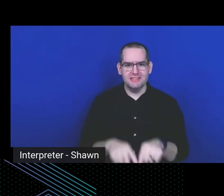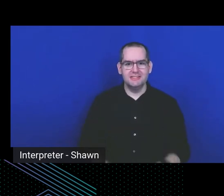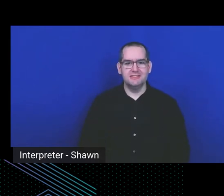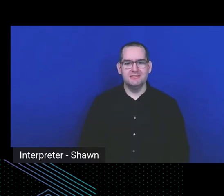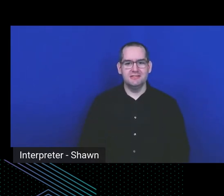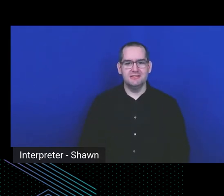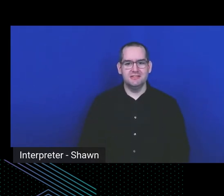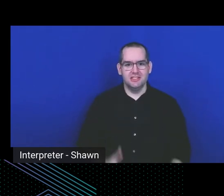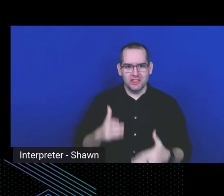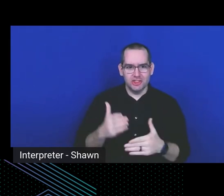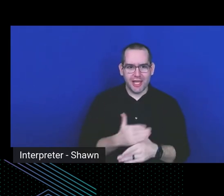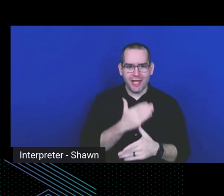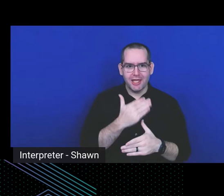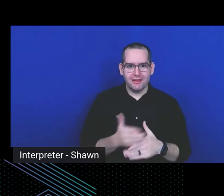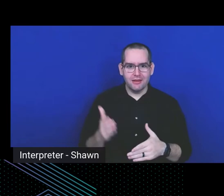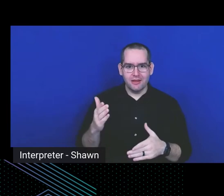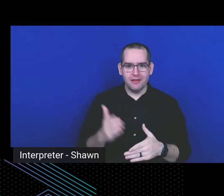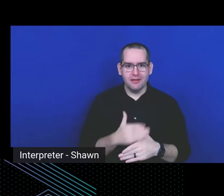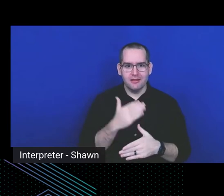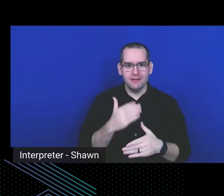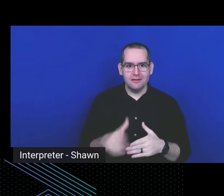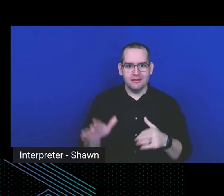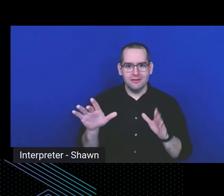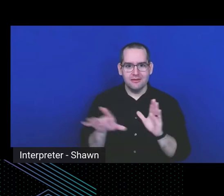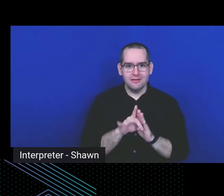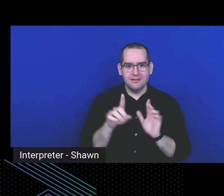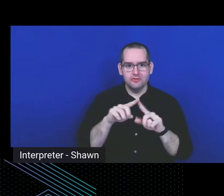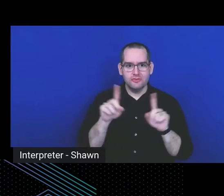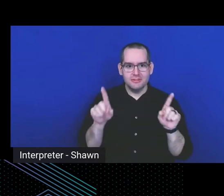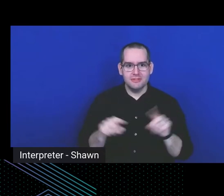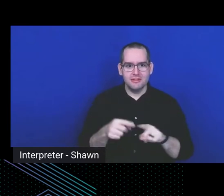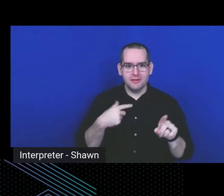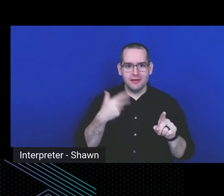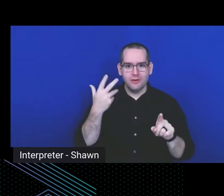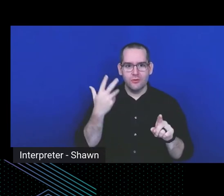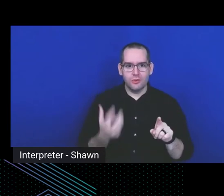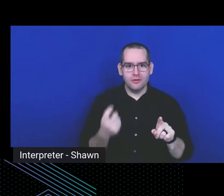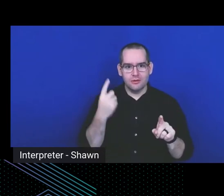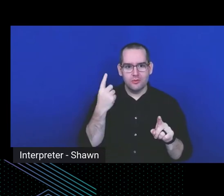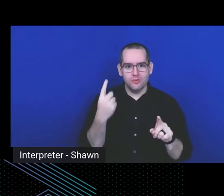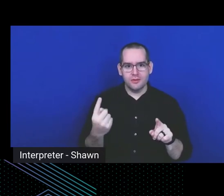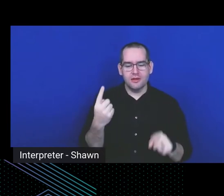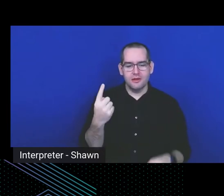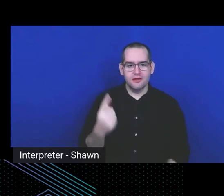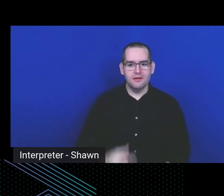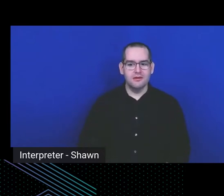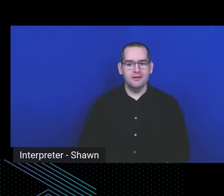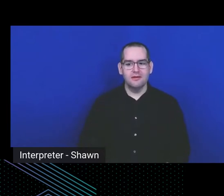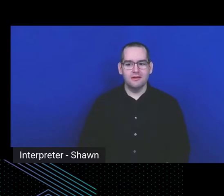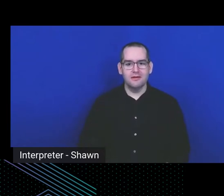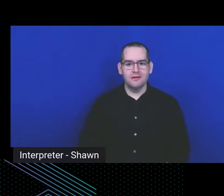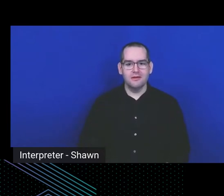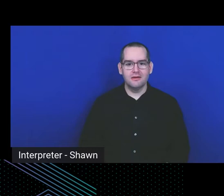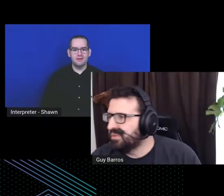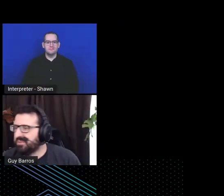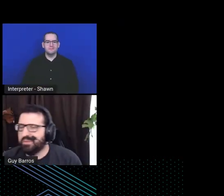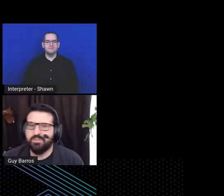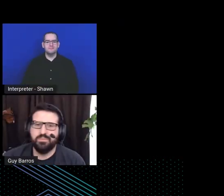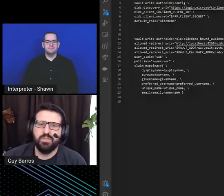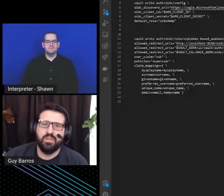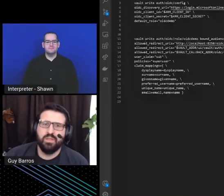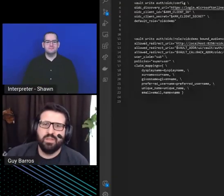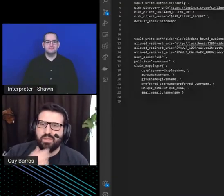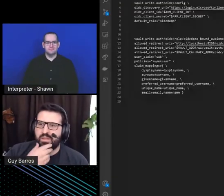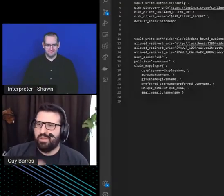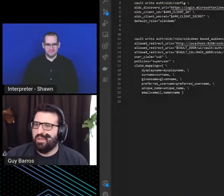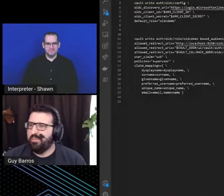share, select screen, I want screen one, allow, there we go,